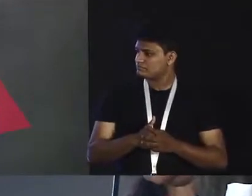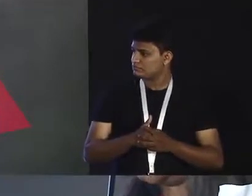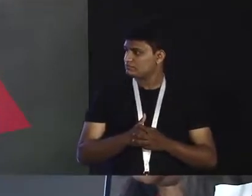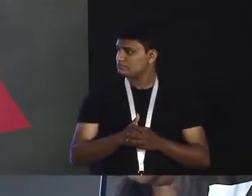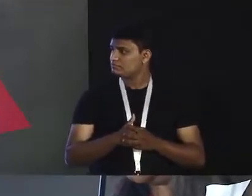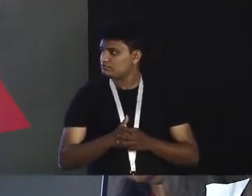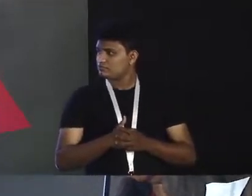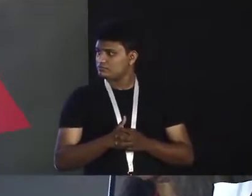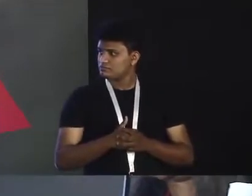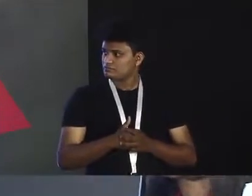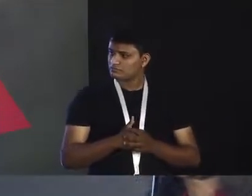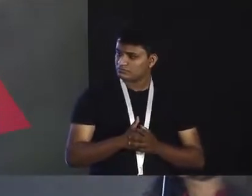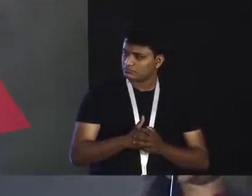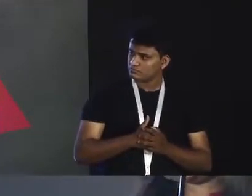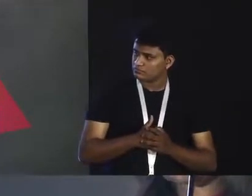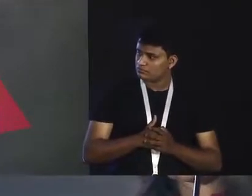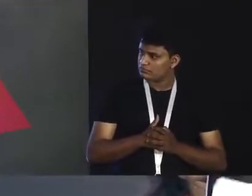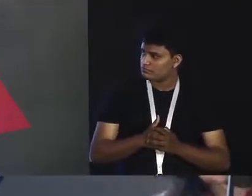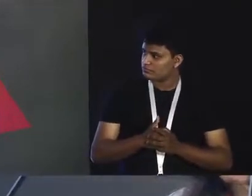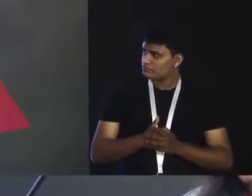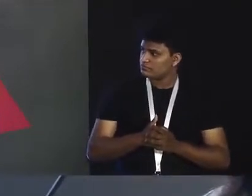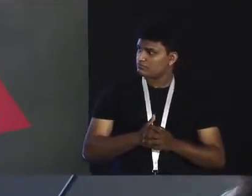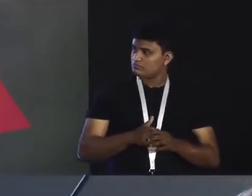We change cables once again.